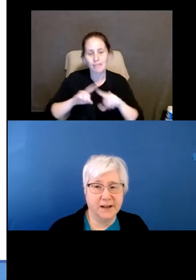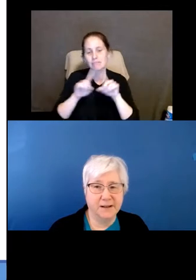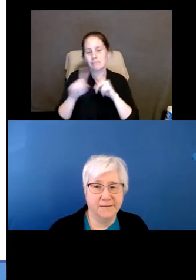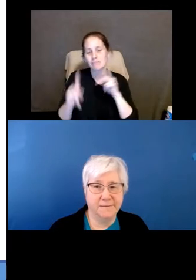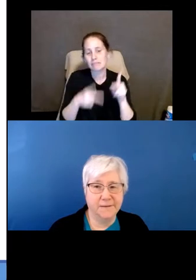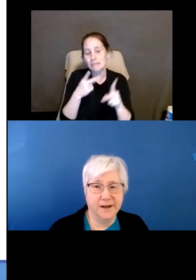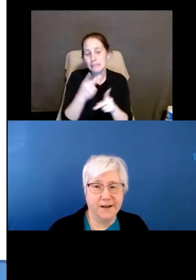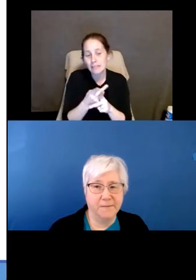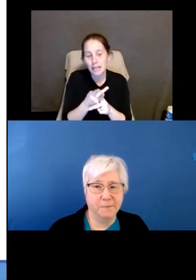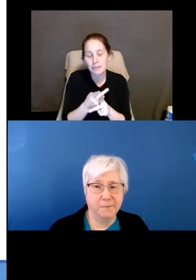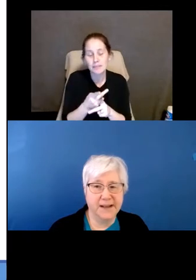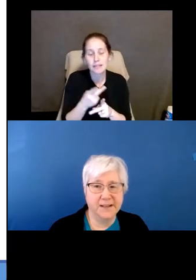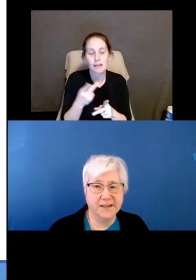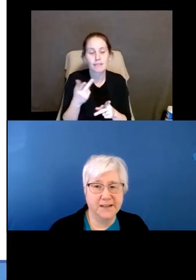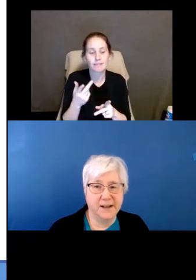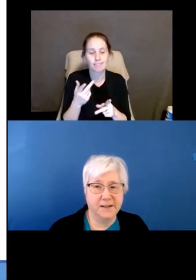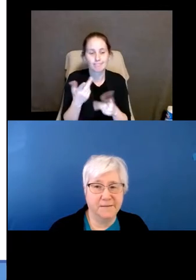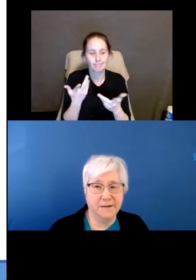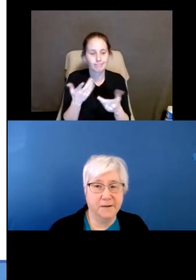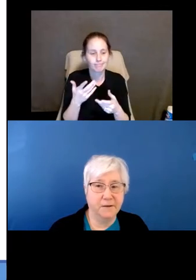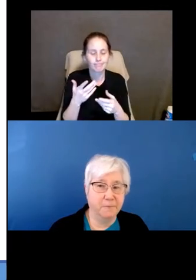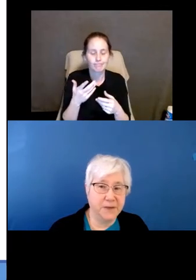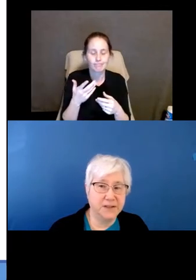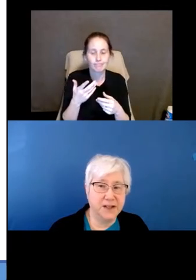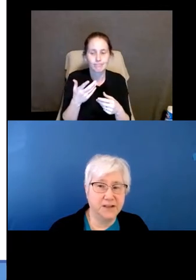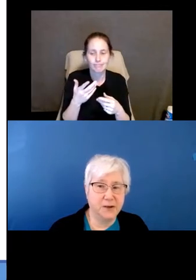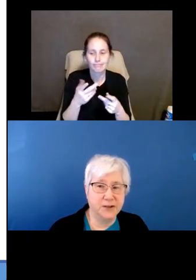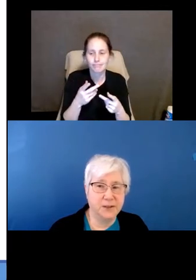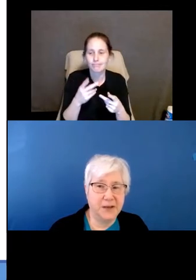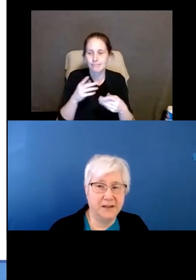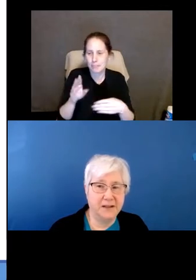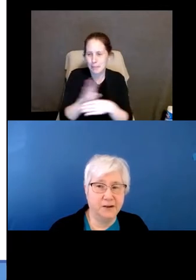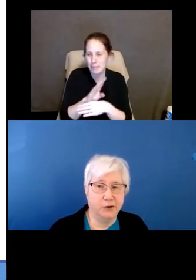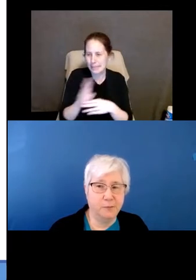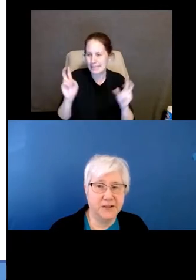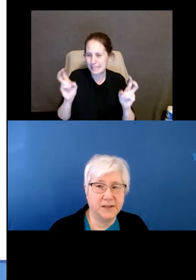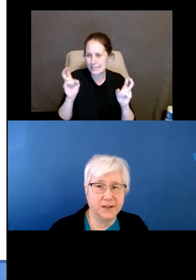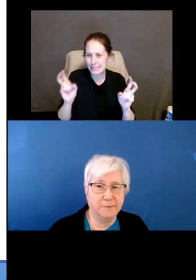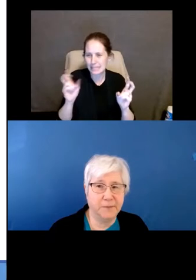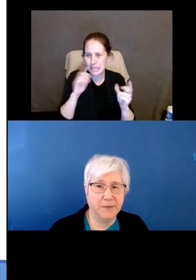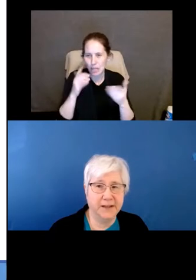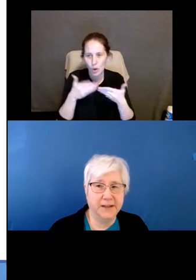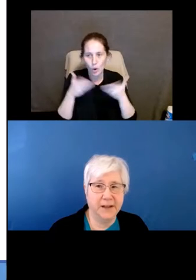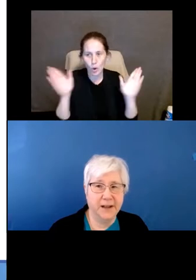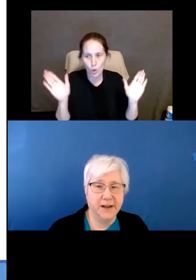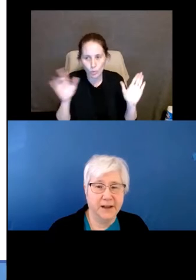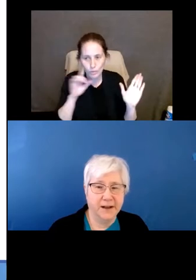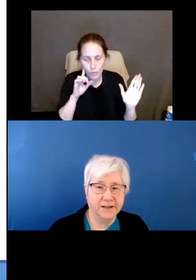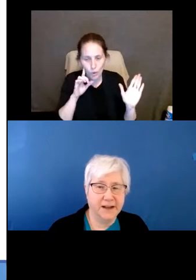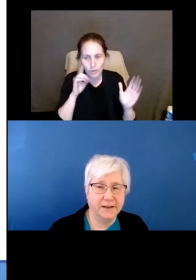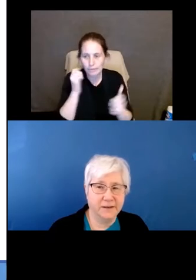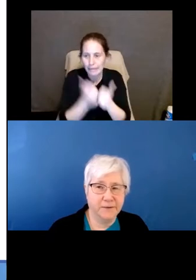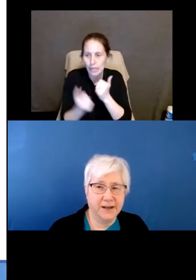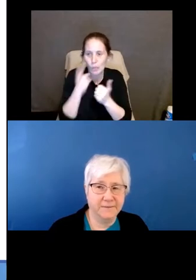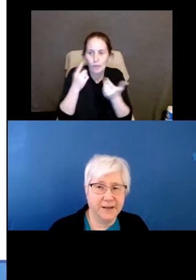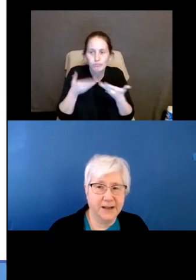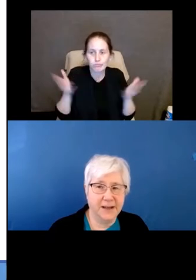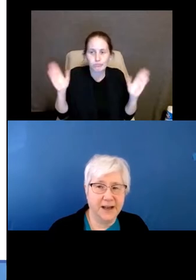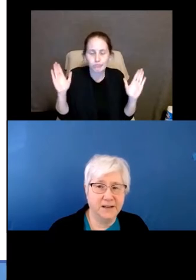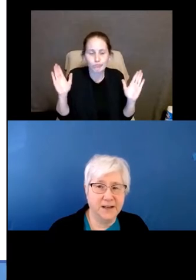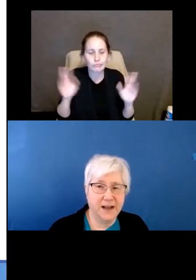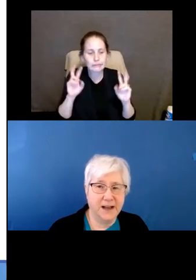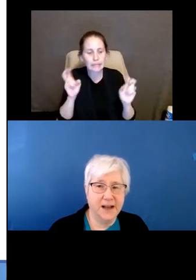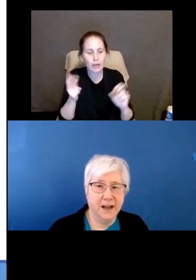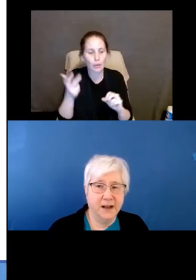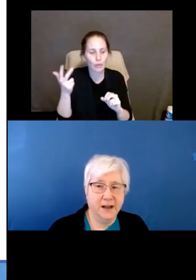of places of business, so to speak, that are open to the public. Title III of the